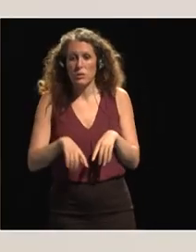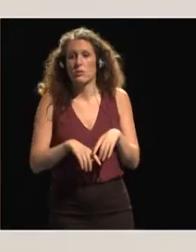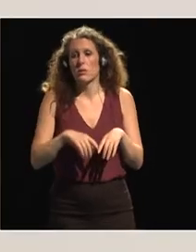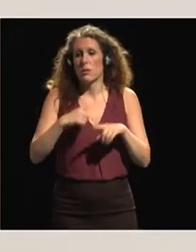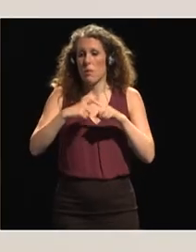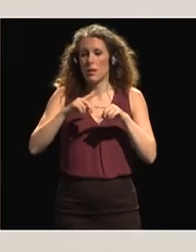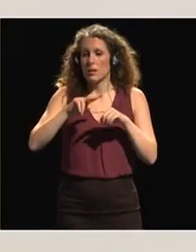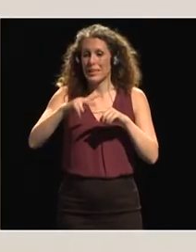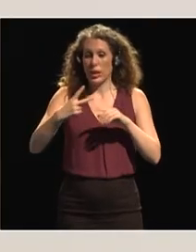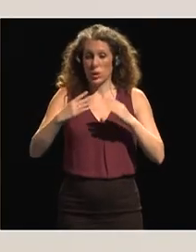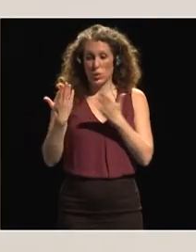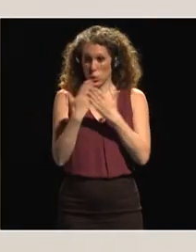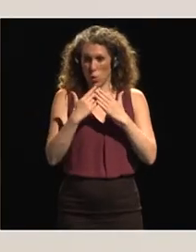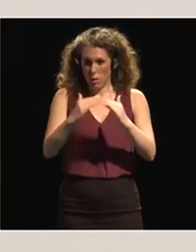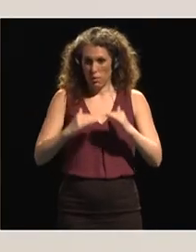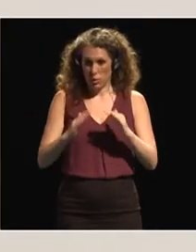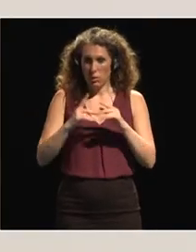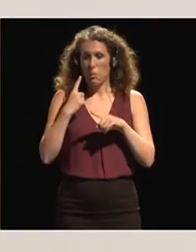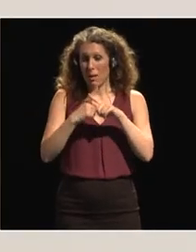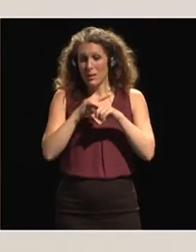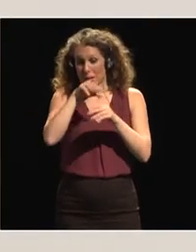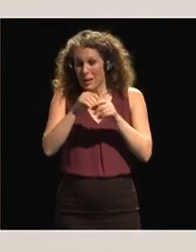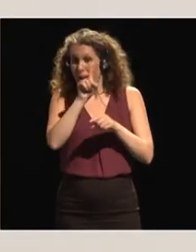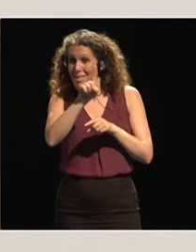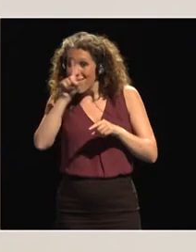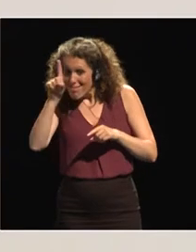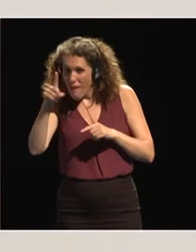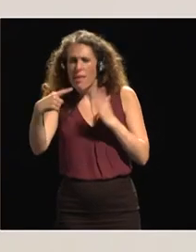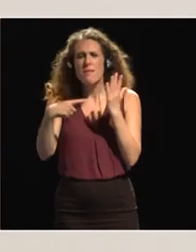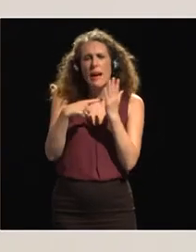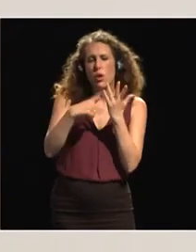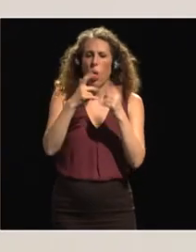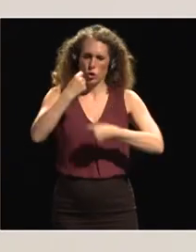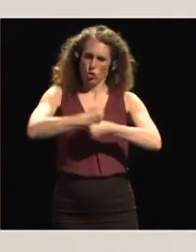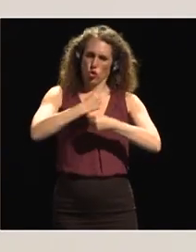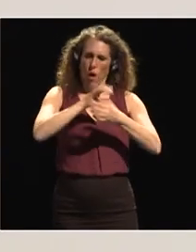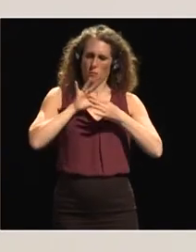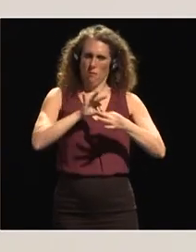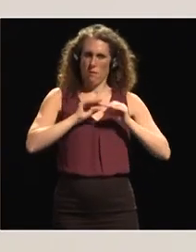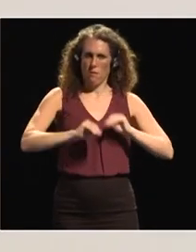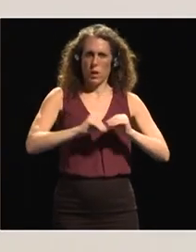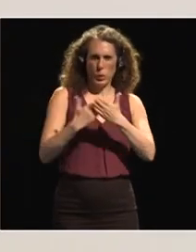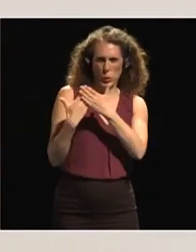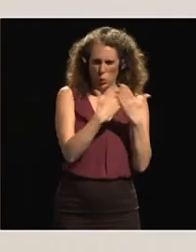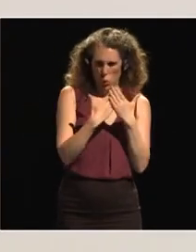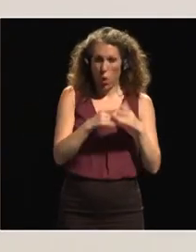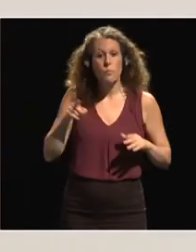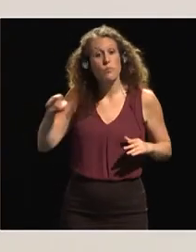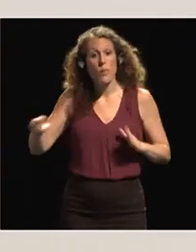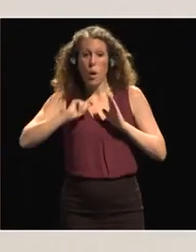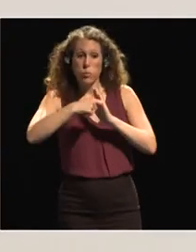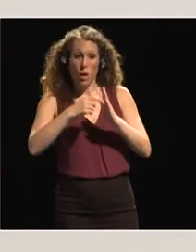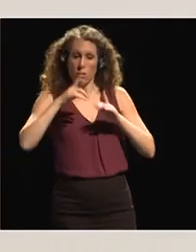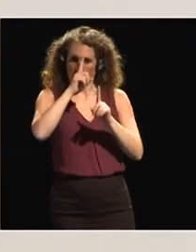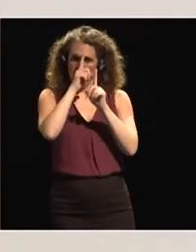secondary school including 11 technical vocational school so the project aims to reach out to